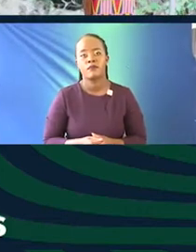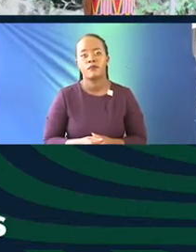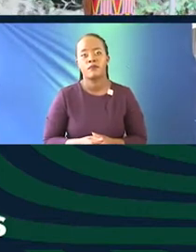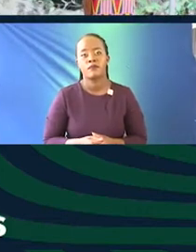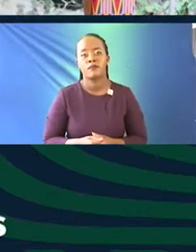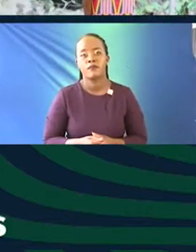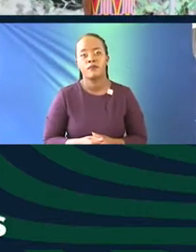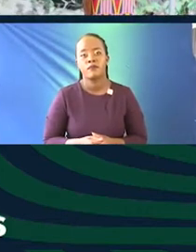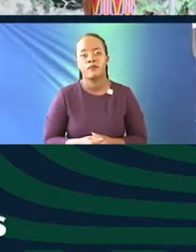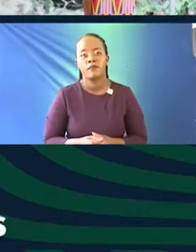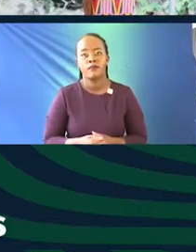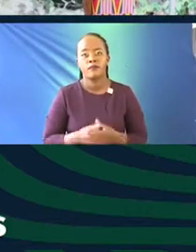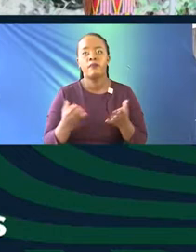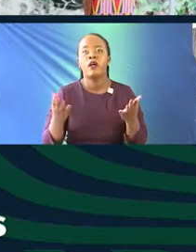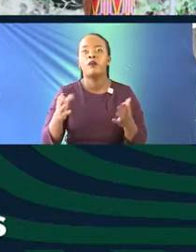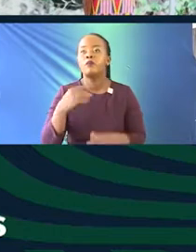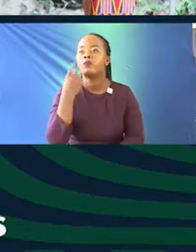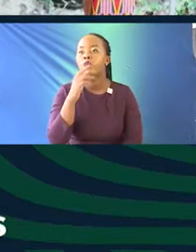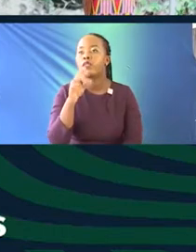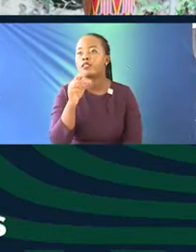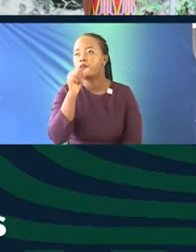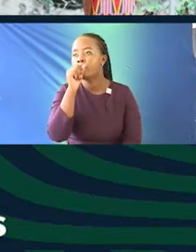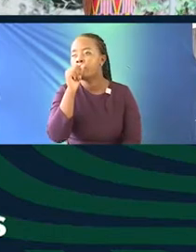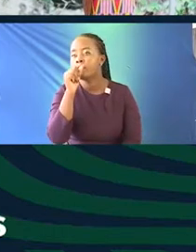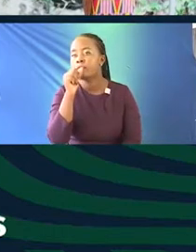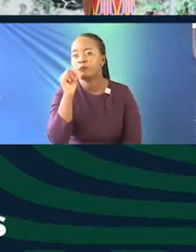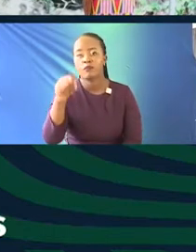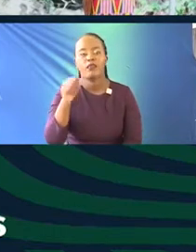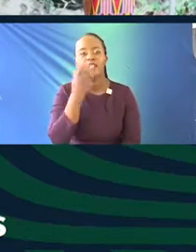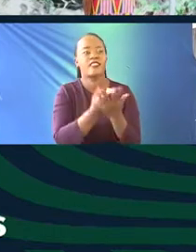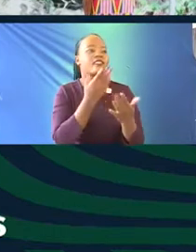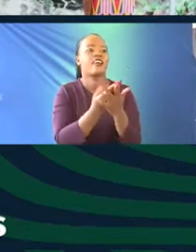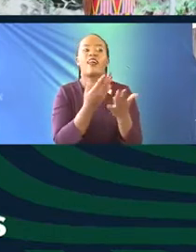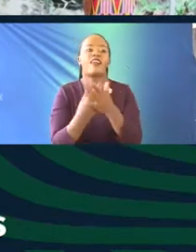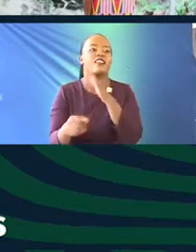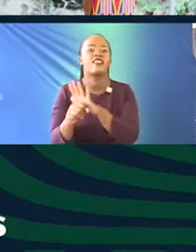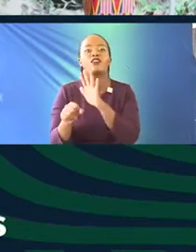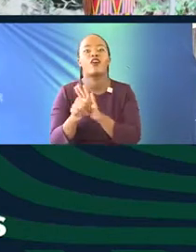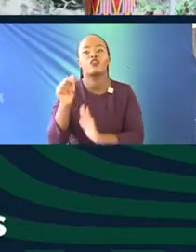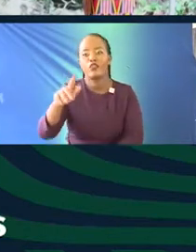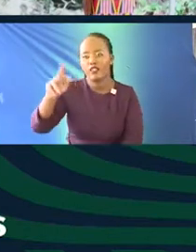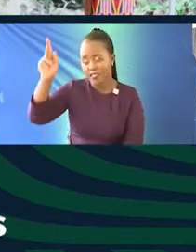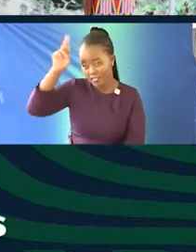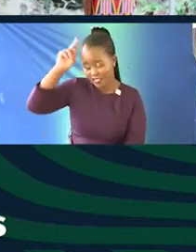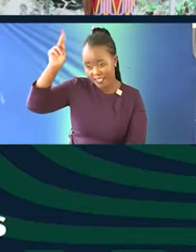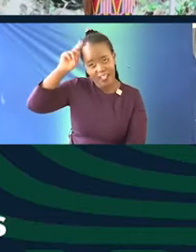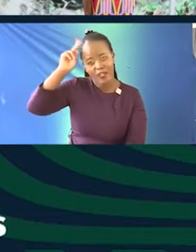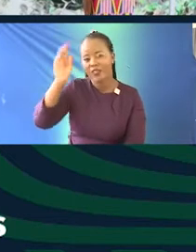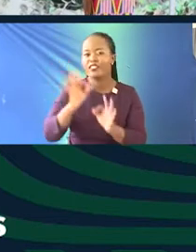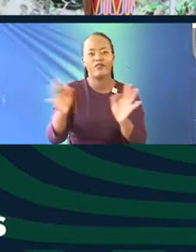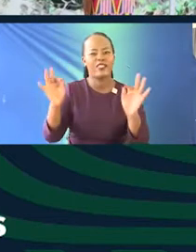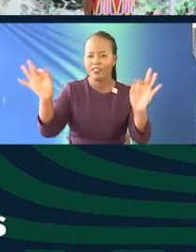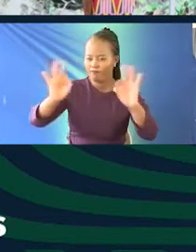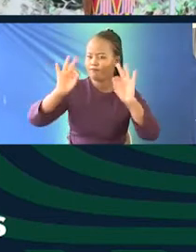Oh, there's a hand at the back. Oh, okay. Oh, yes. Yes, Paul. Thanks a lot, really, for this knowledge. Very, very